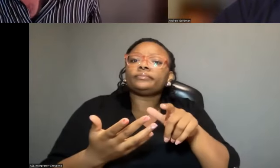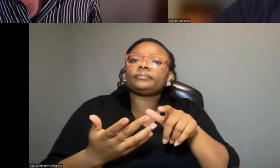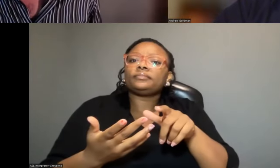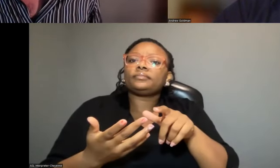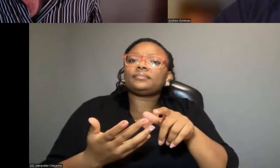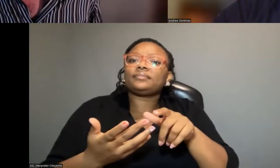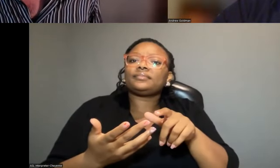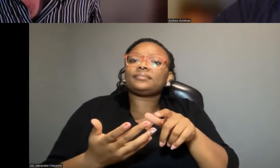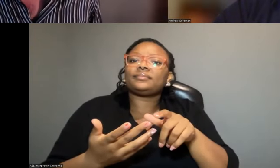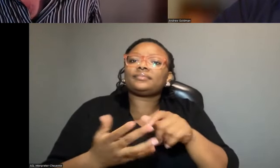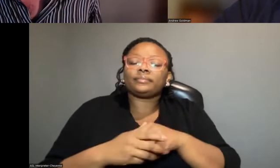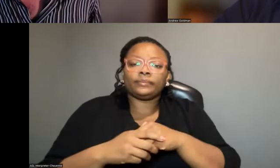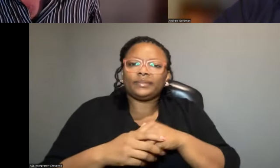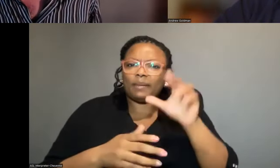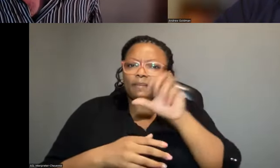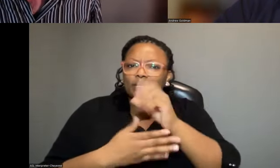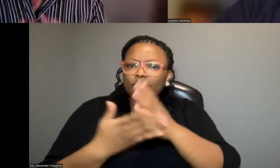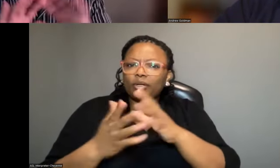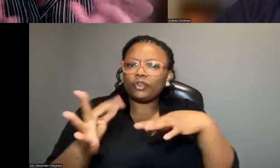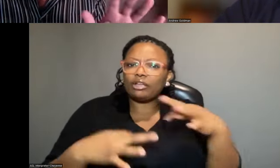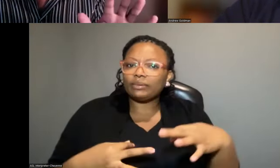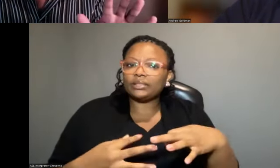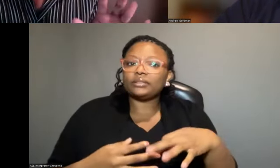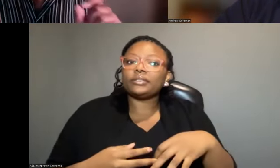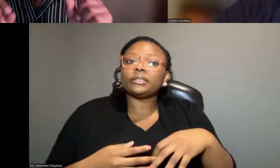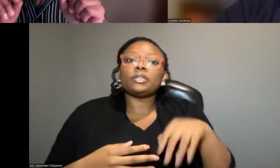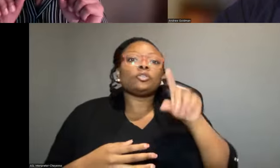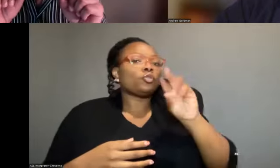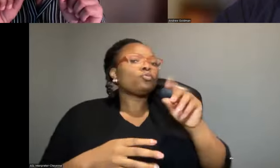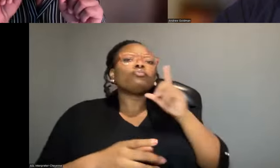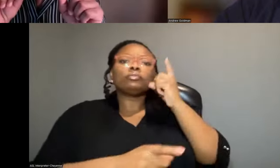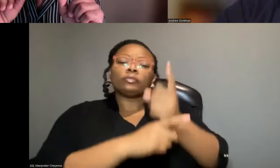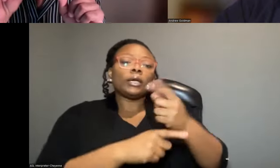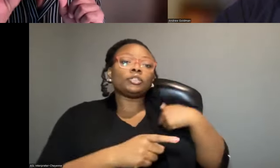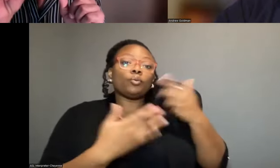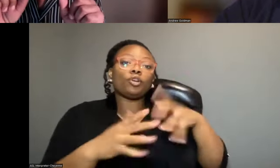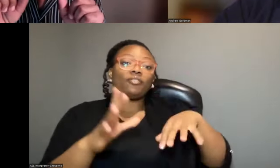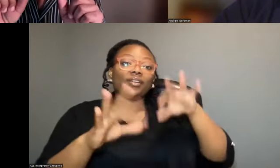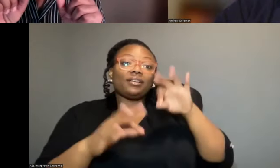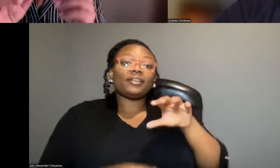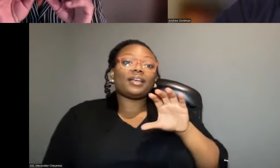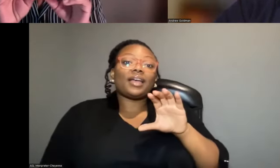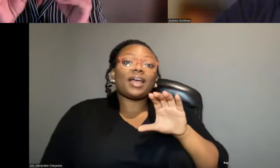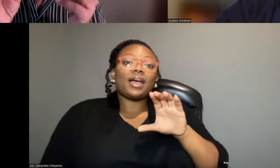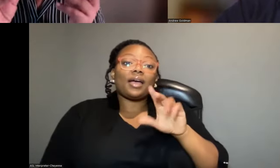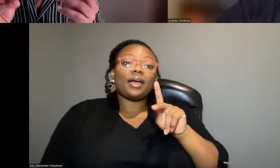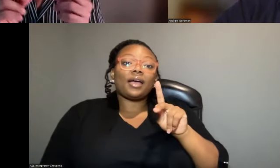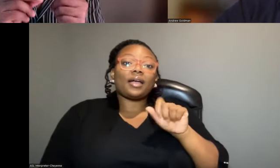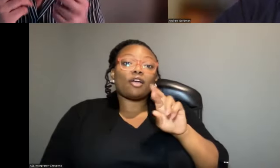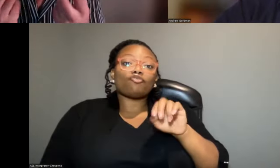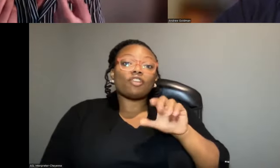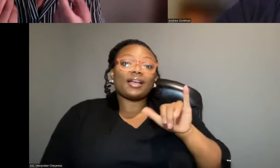missing part of your explanation. No, it's absolutely right. I mean, we already recovered chironomid, the outer